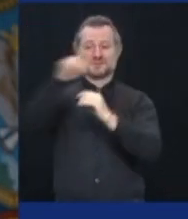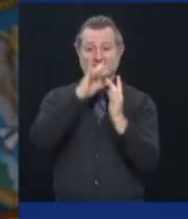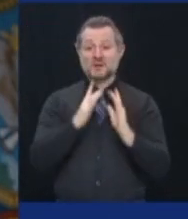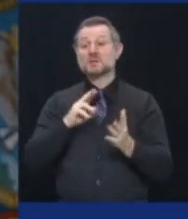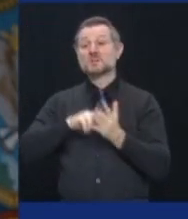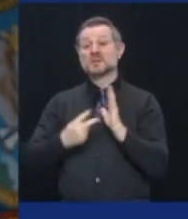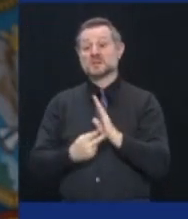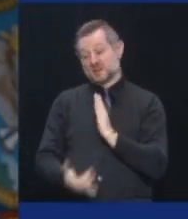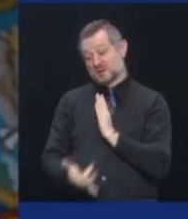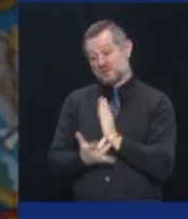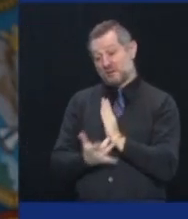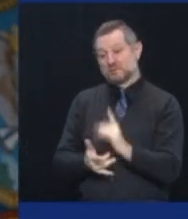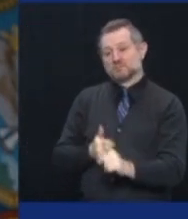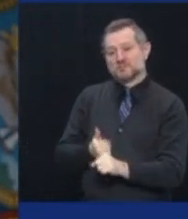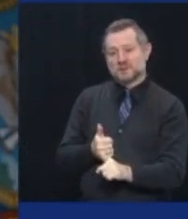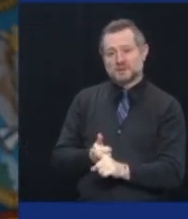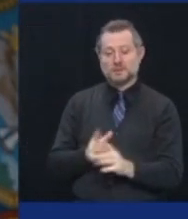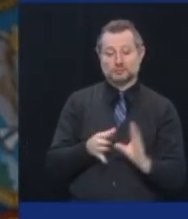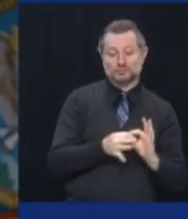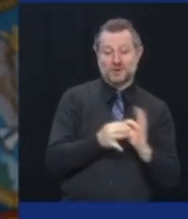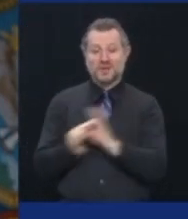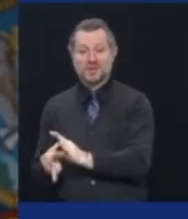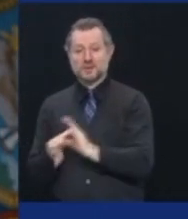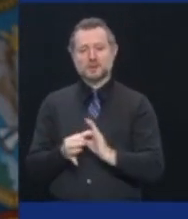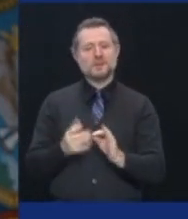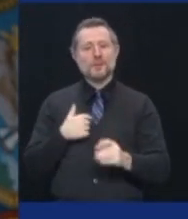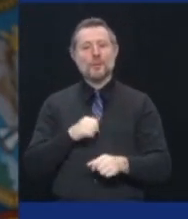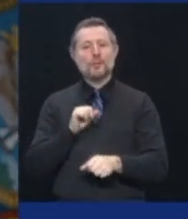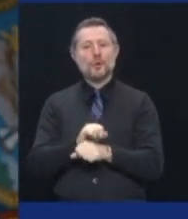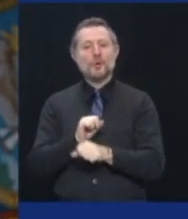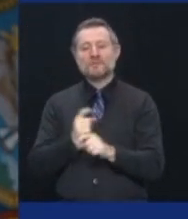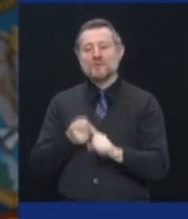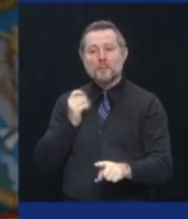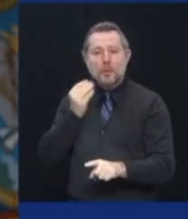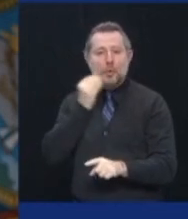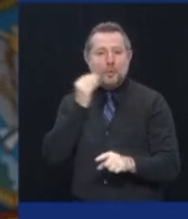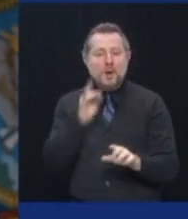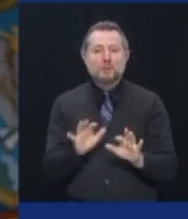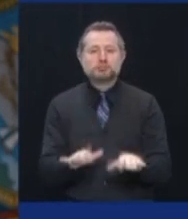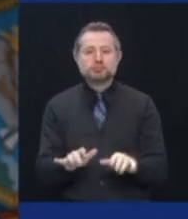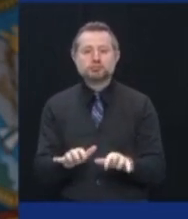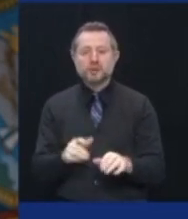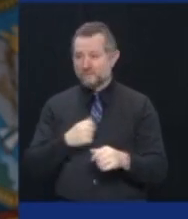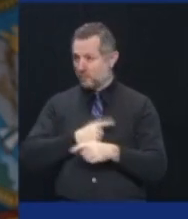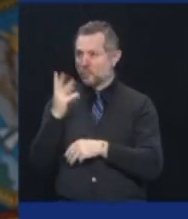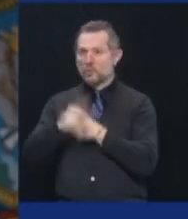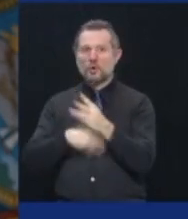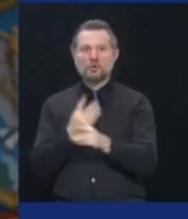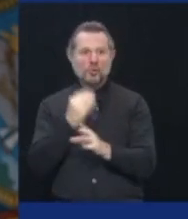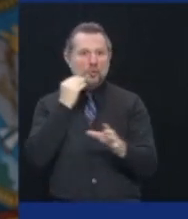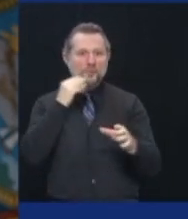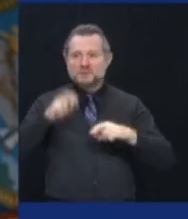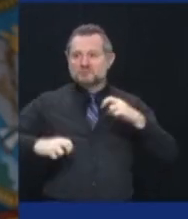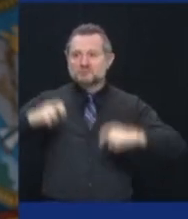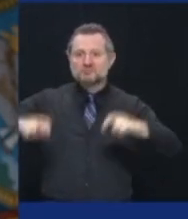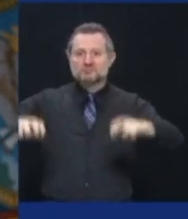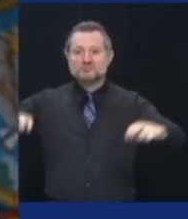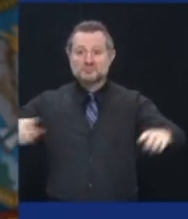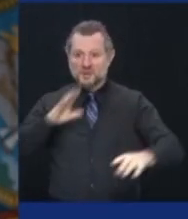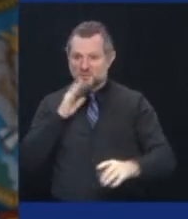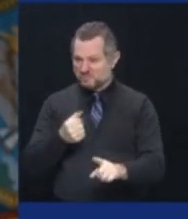relationships, work from home, these are new realities that will have dramatic consequences.